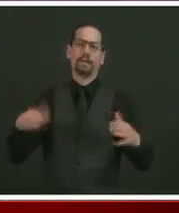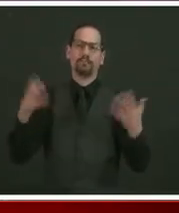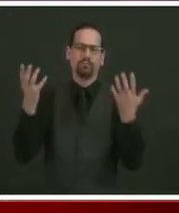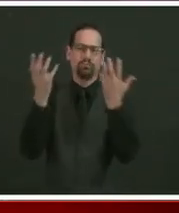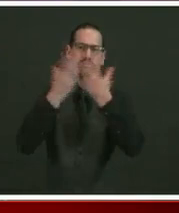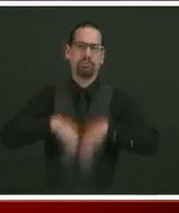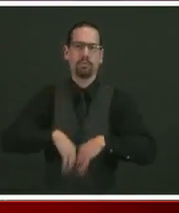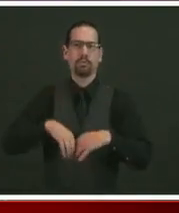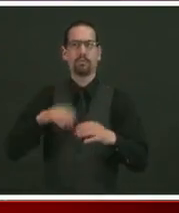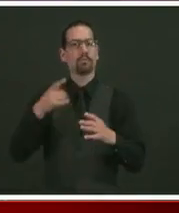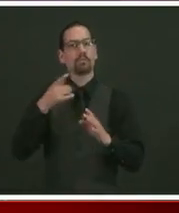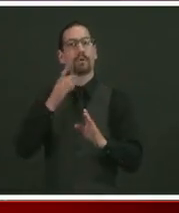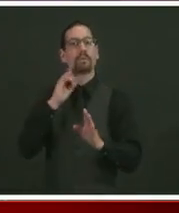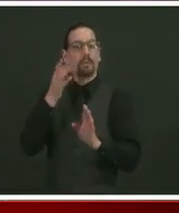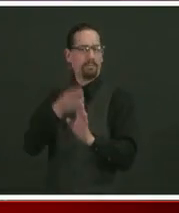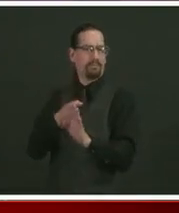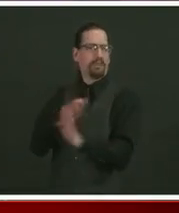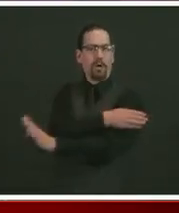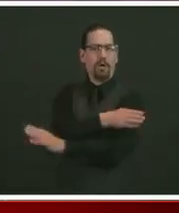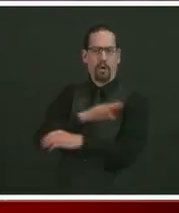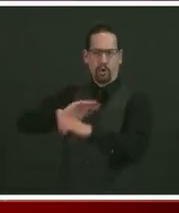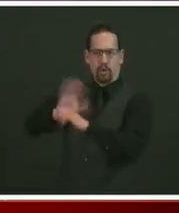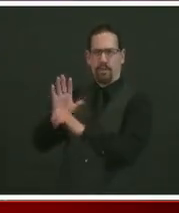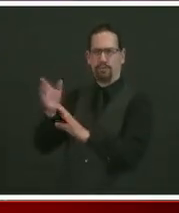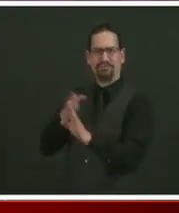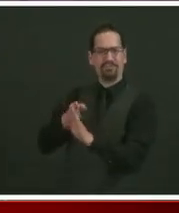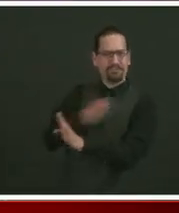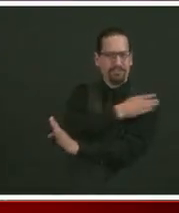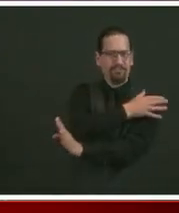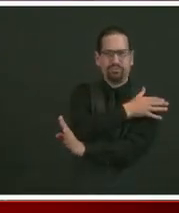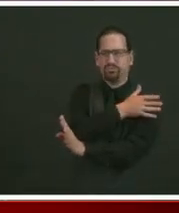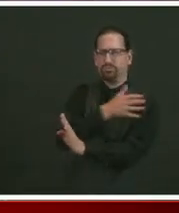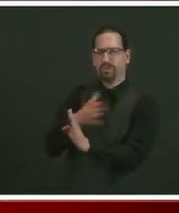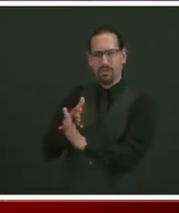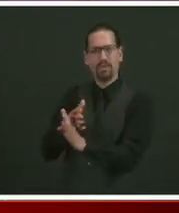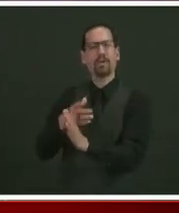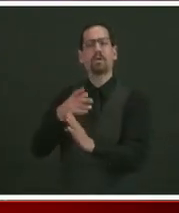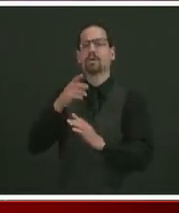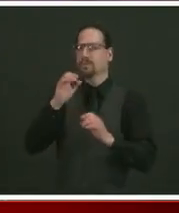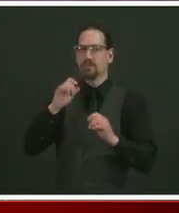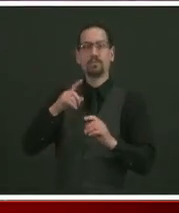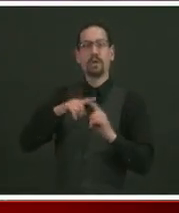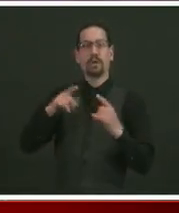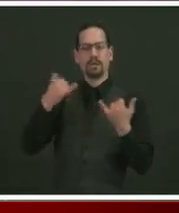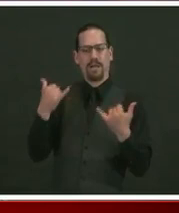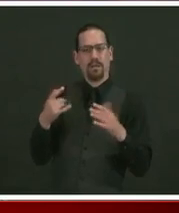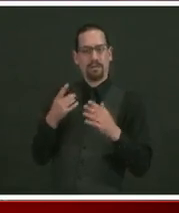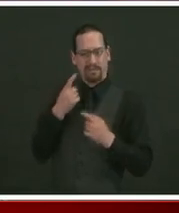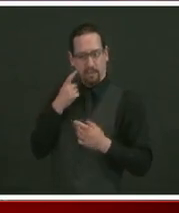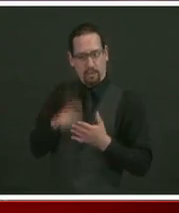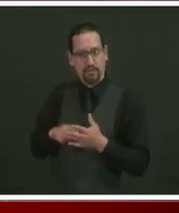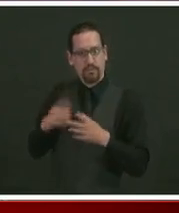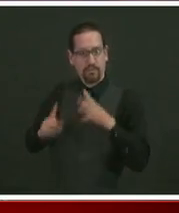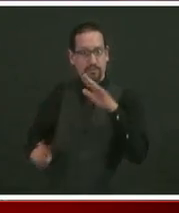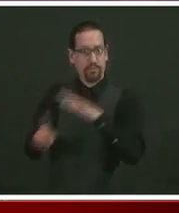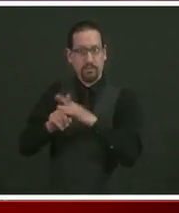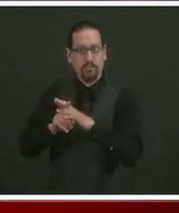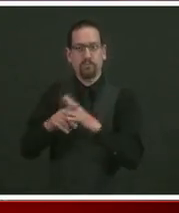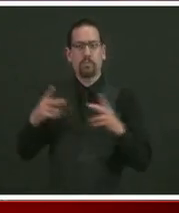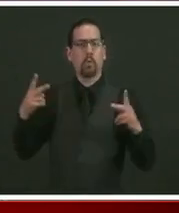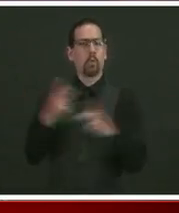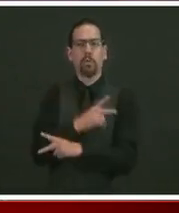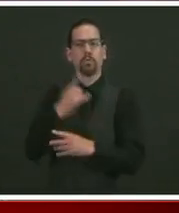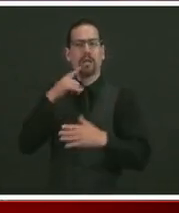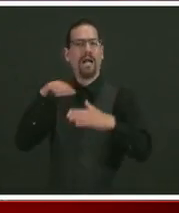There's no question that throughout the past few months, access to quality health care has been absolutely vital for